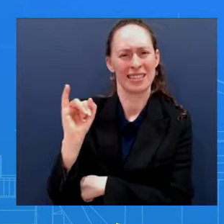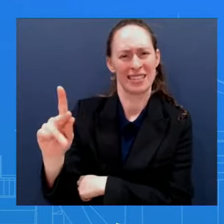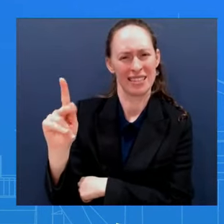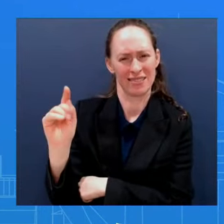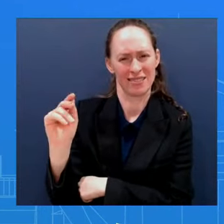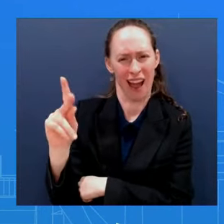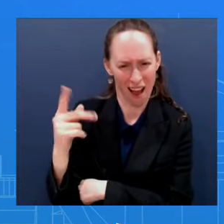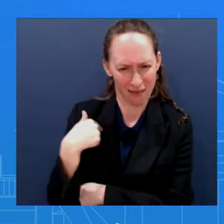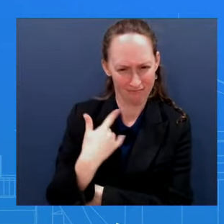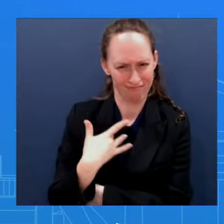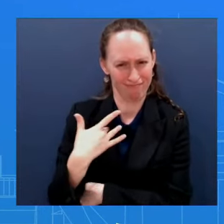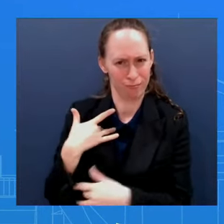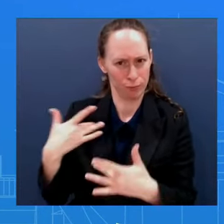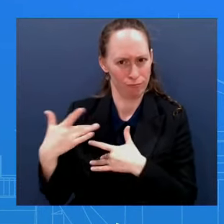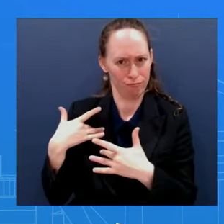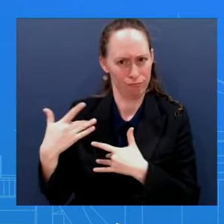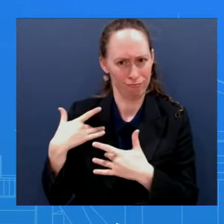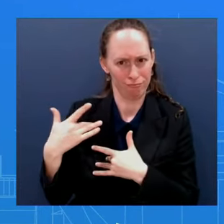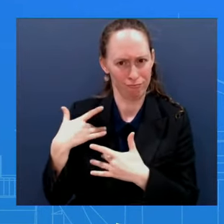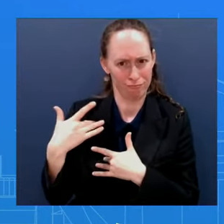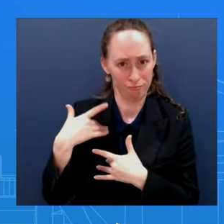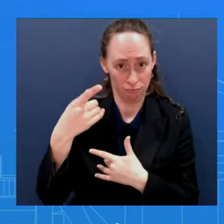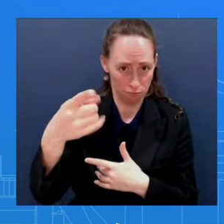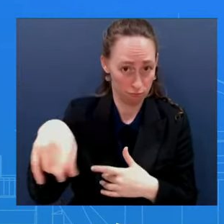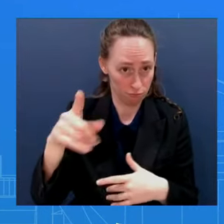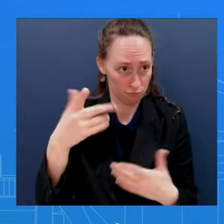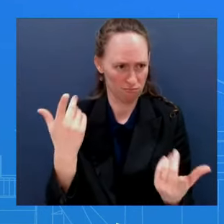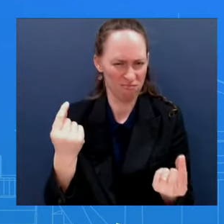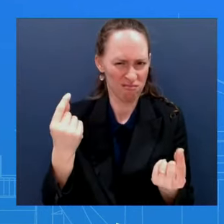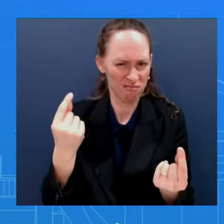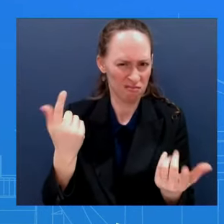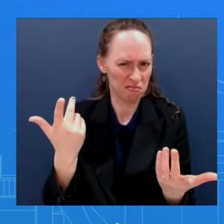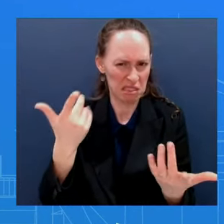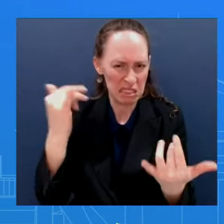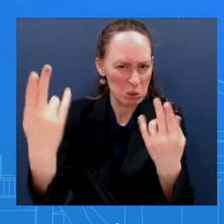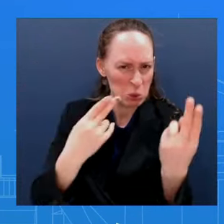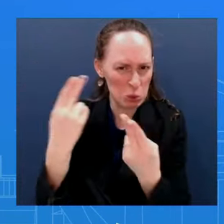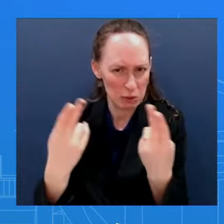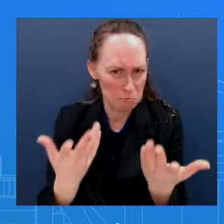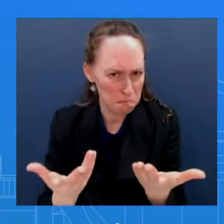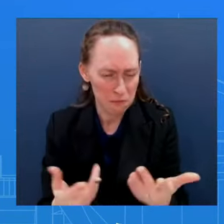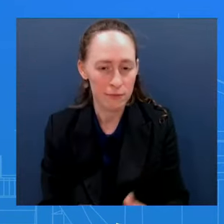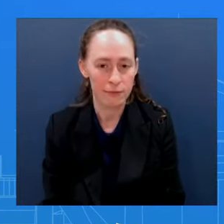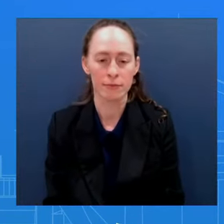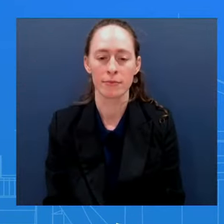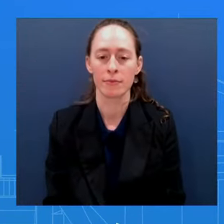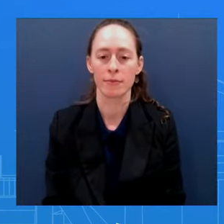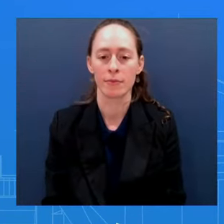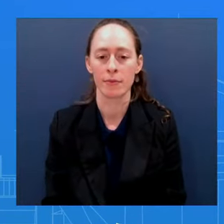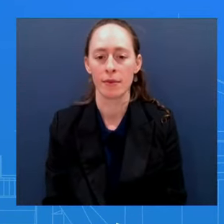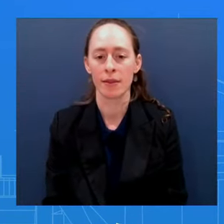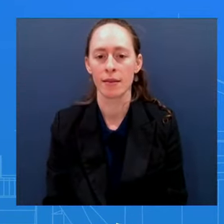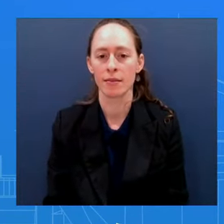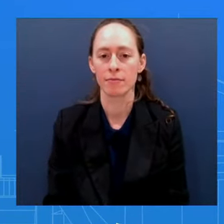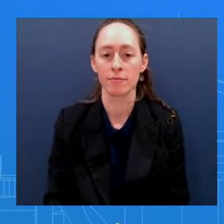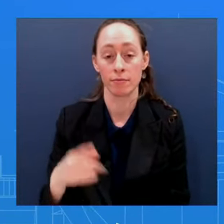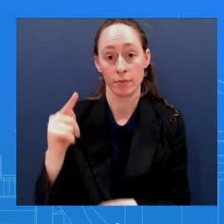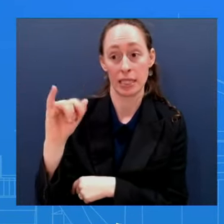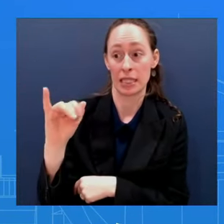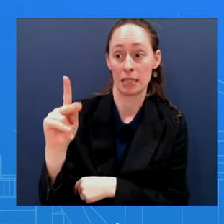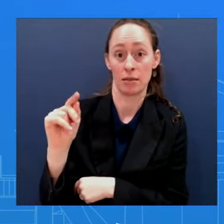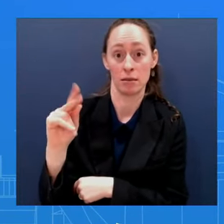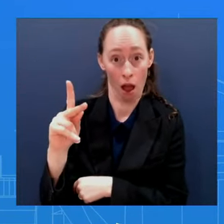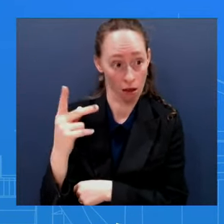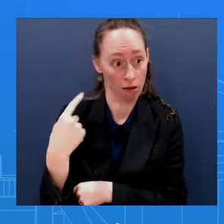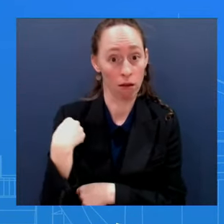government devices, and that remains the case today And I think, again, I don't want to get into too much of